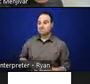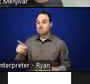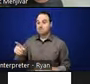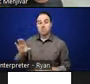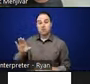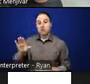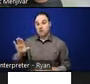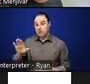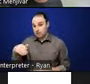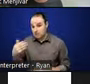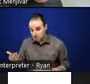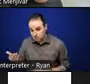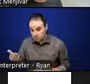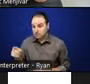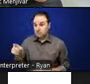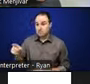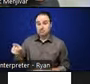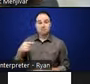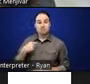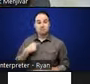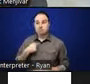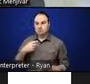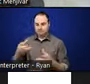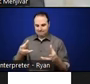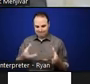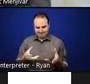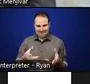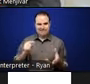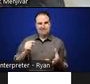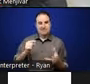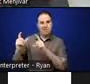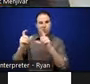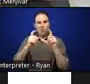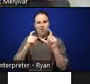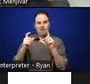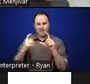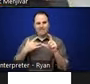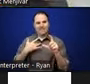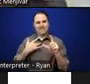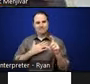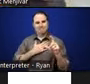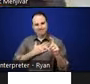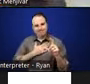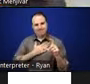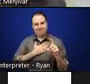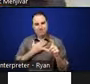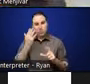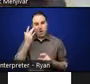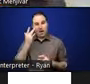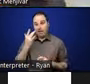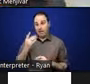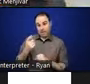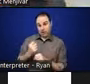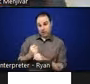I was, you know, left with these photographs and I was really thankful because the year before that I had actually flown to Florida and